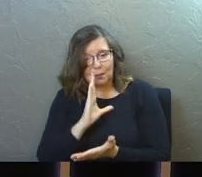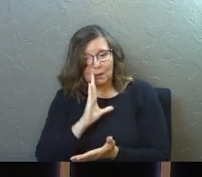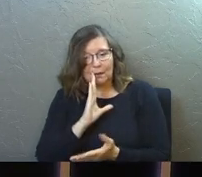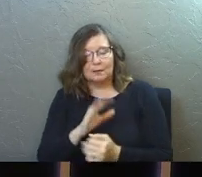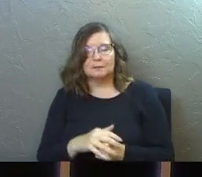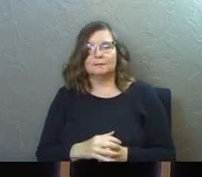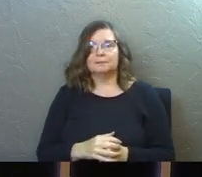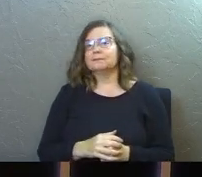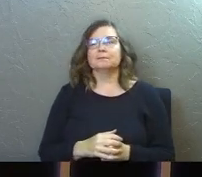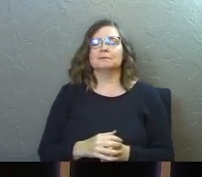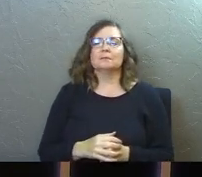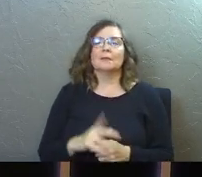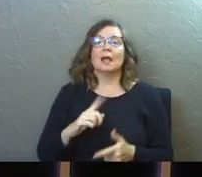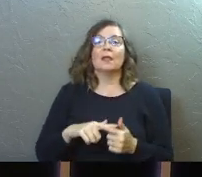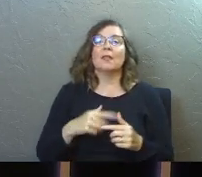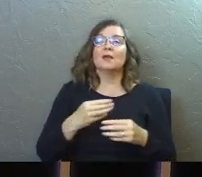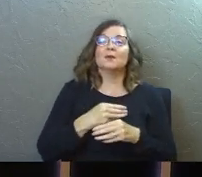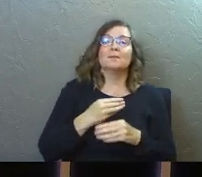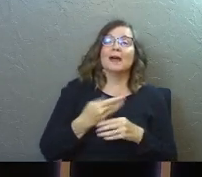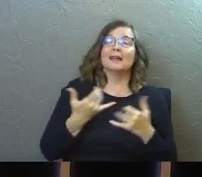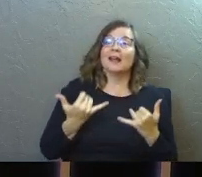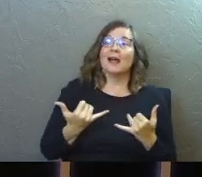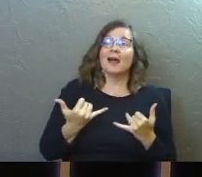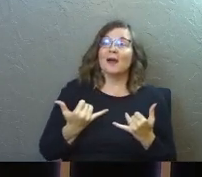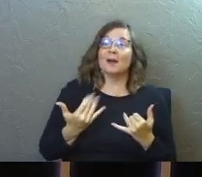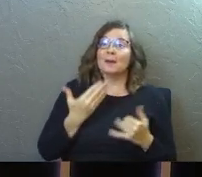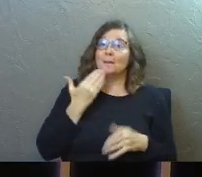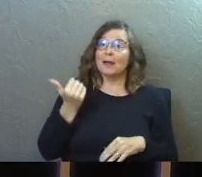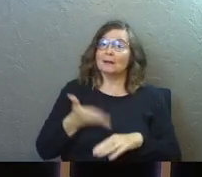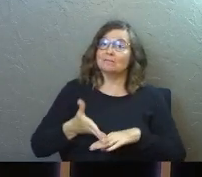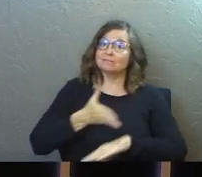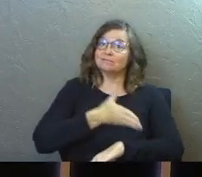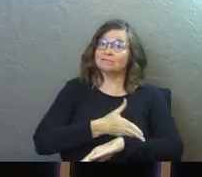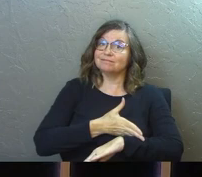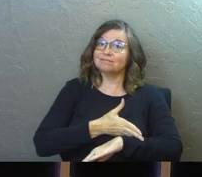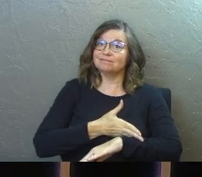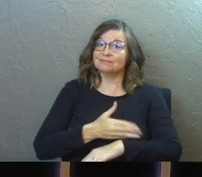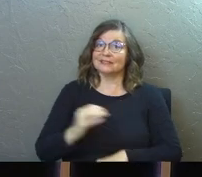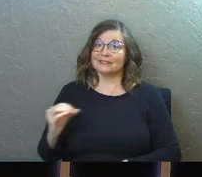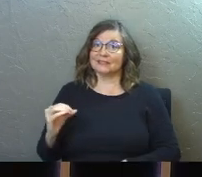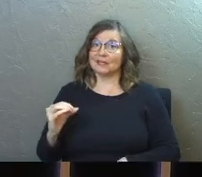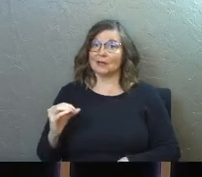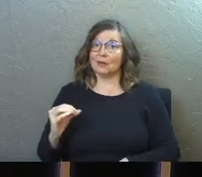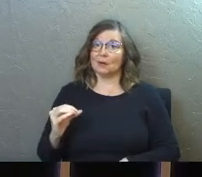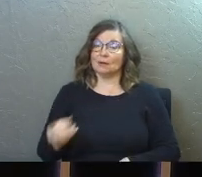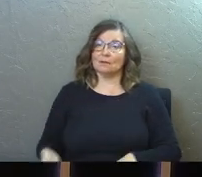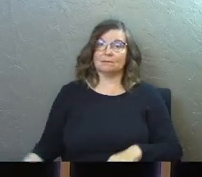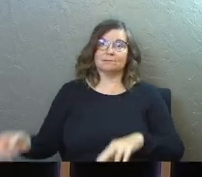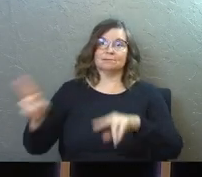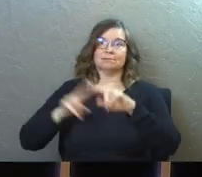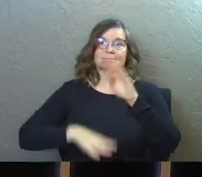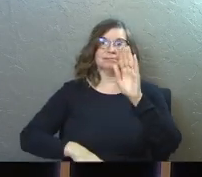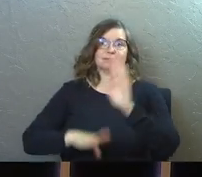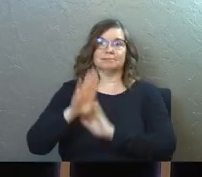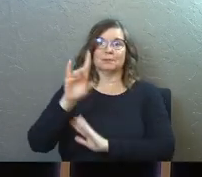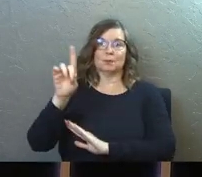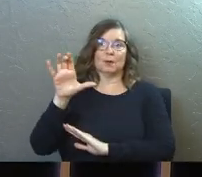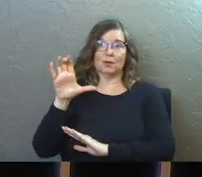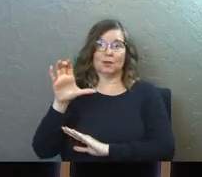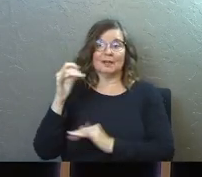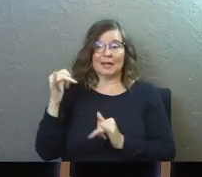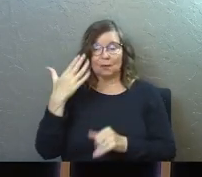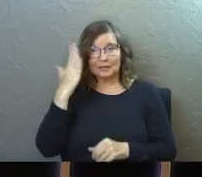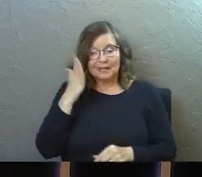And then what are your mathematical chances now of getting a home run? They went from zero to a hundred because God's there